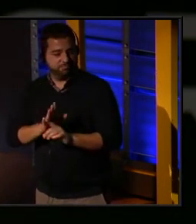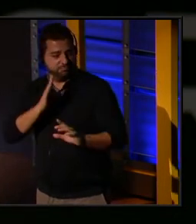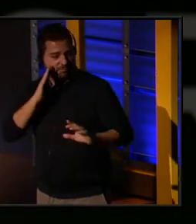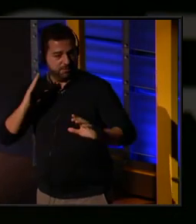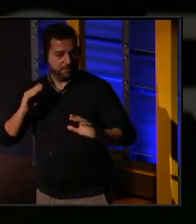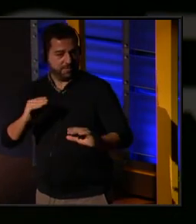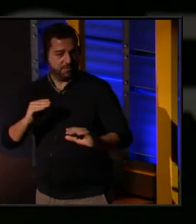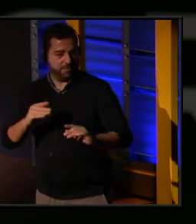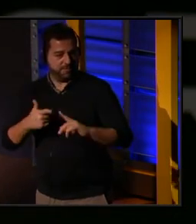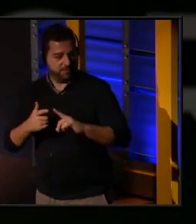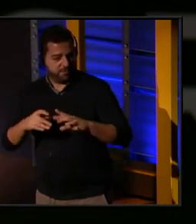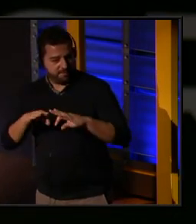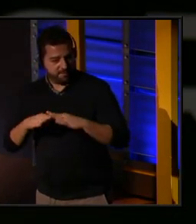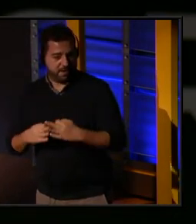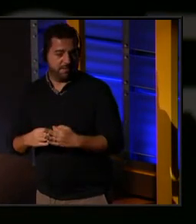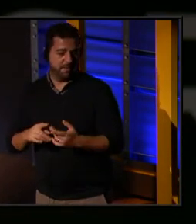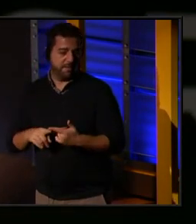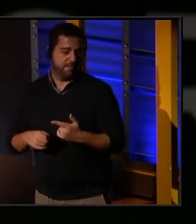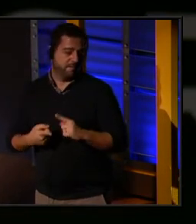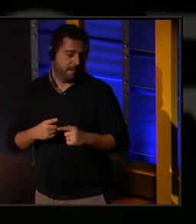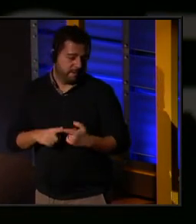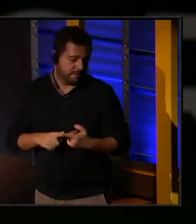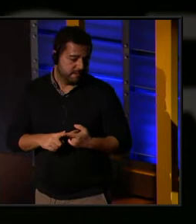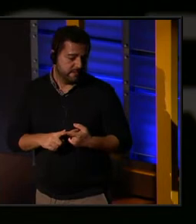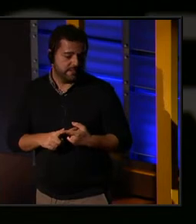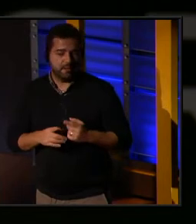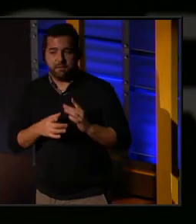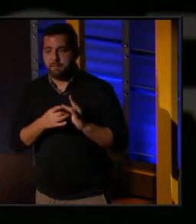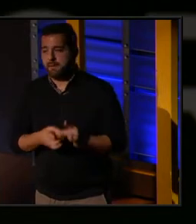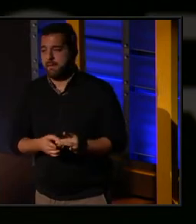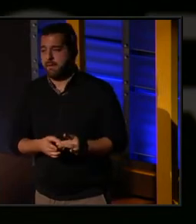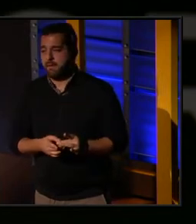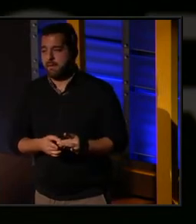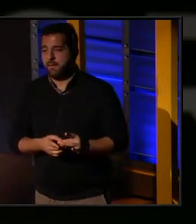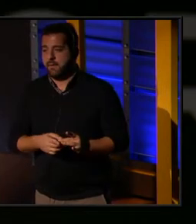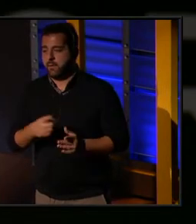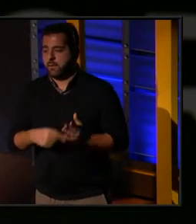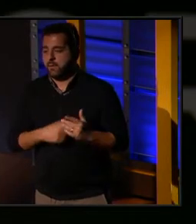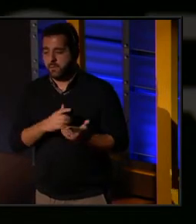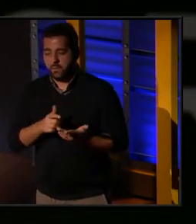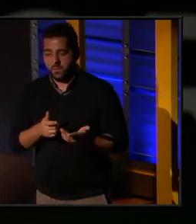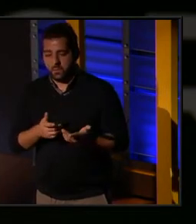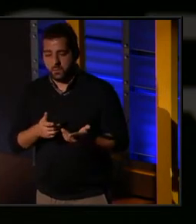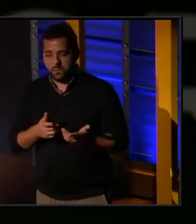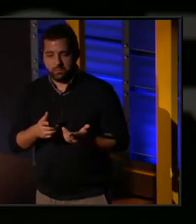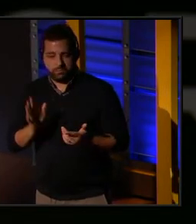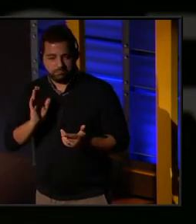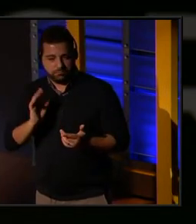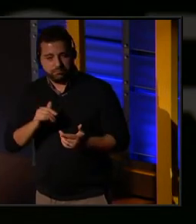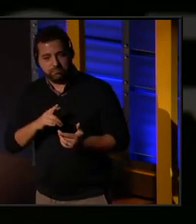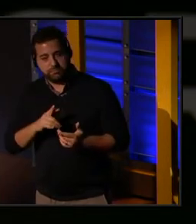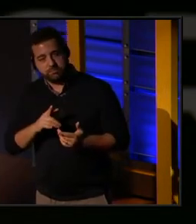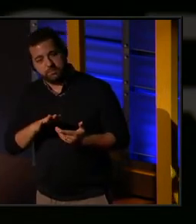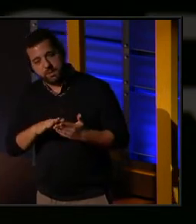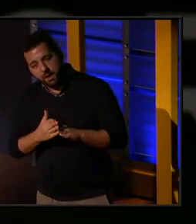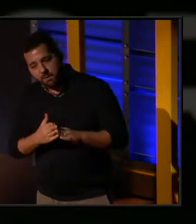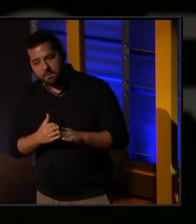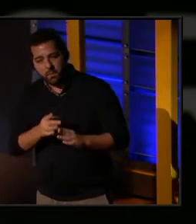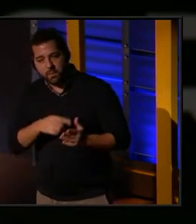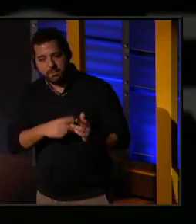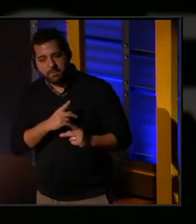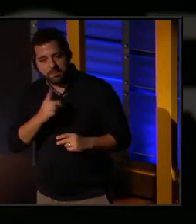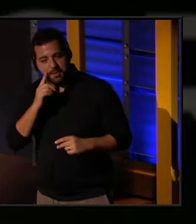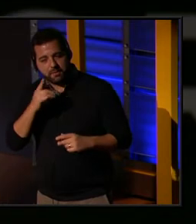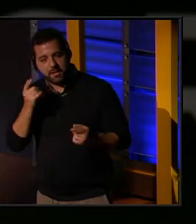your family and your friends about what you were going to be, what you were going to do? What did people think